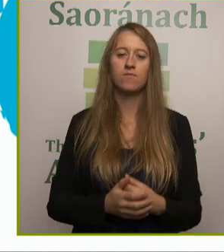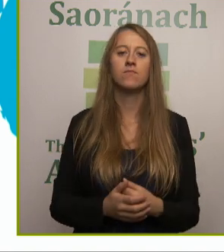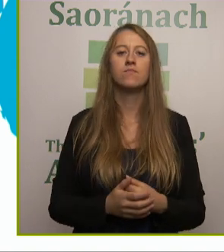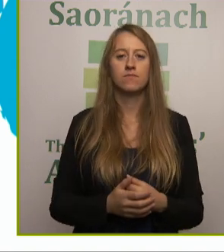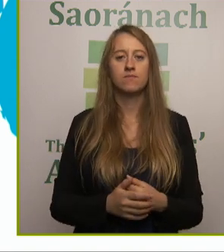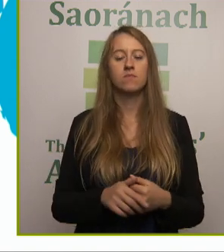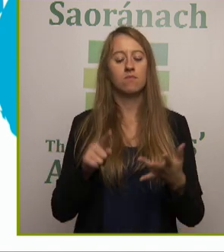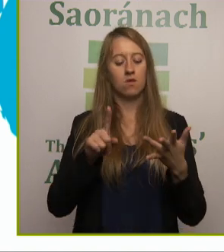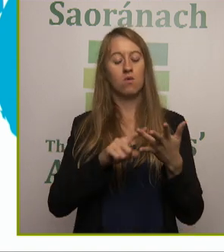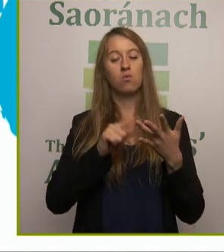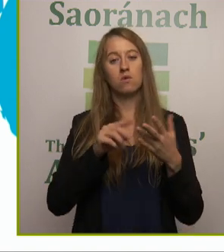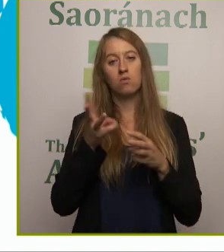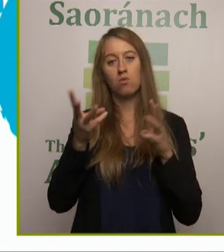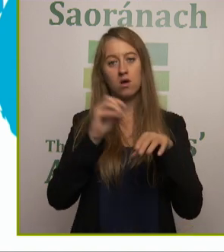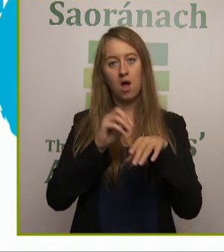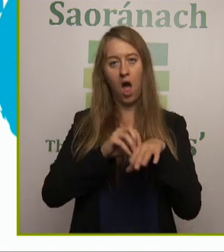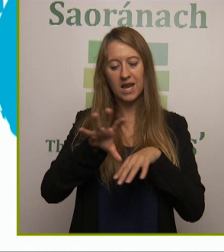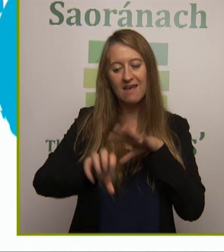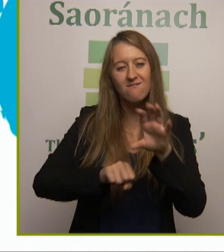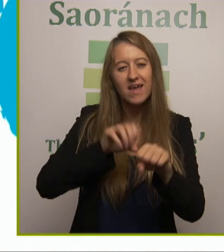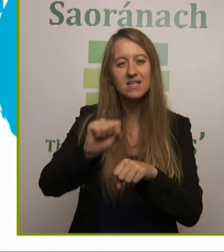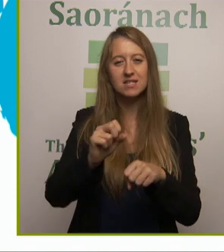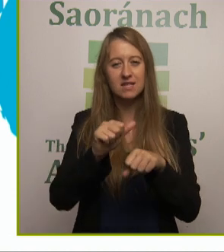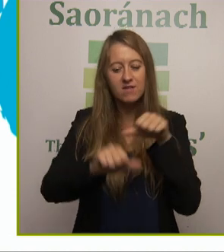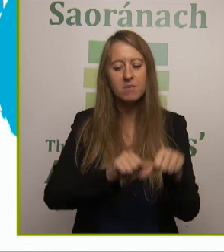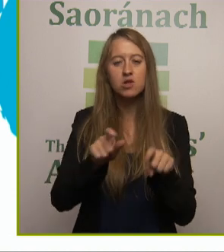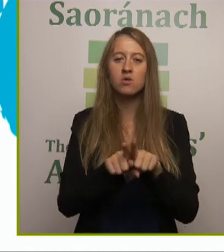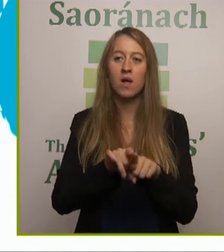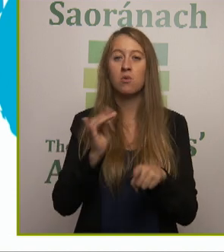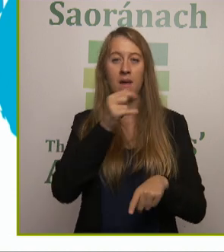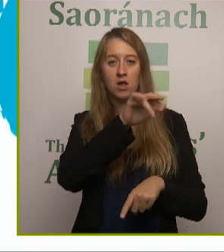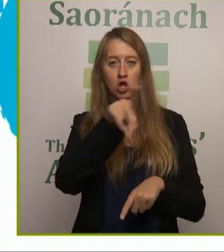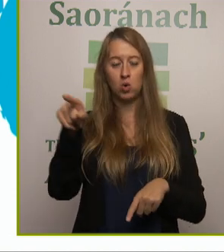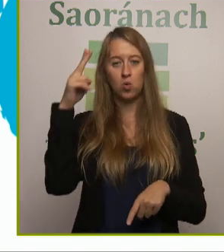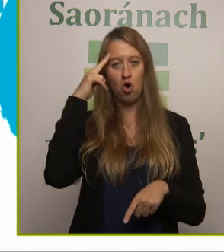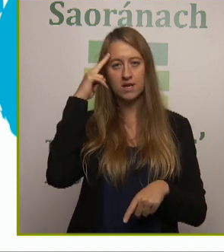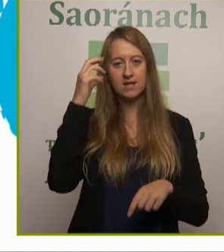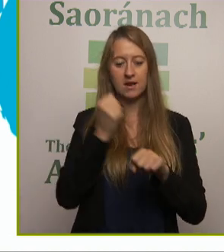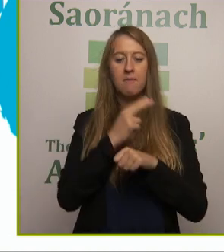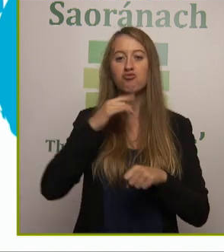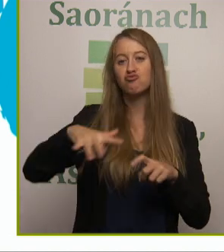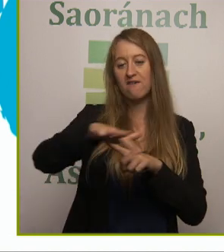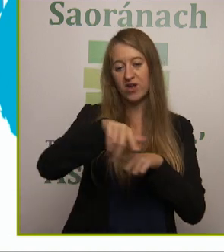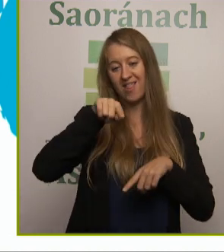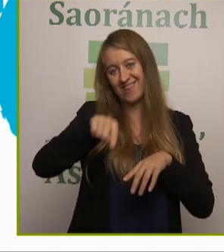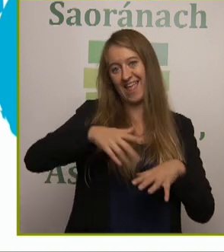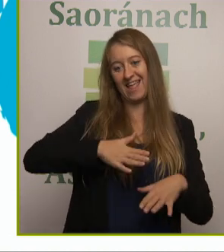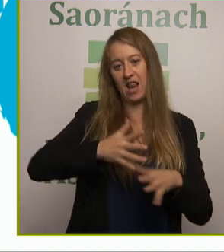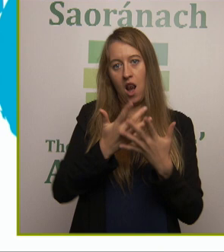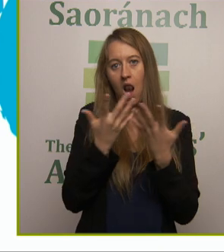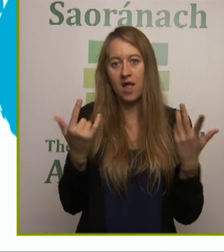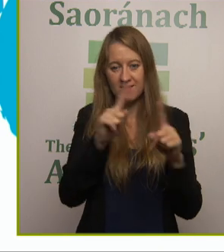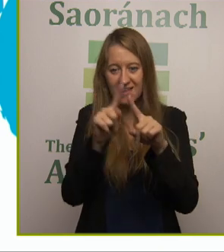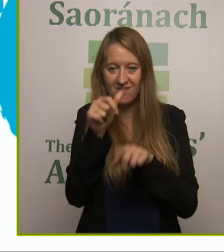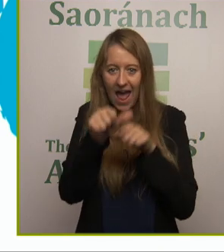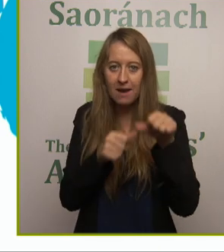have to consider that rivers are corridors for all types of animals including the invasive species. So we see a lot of invasive species